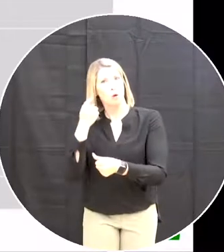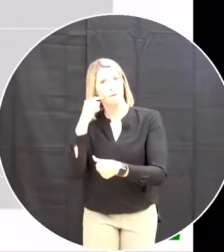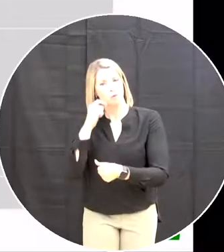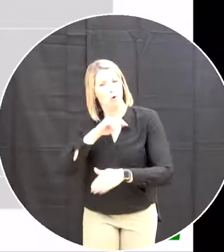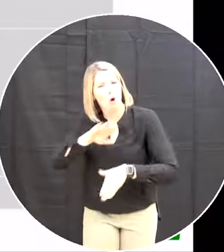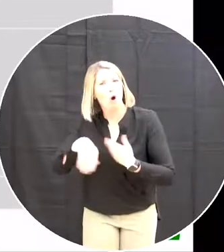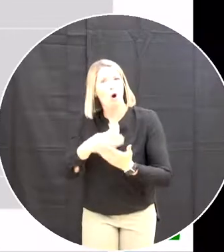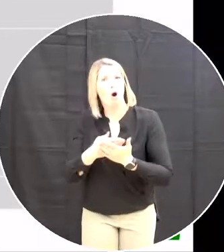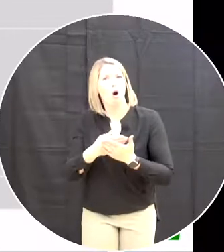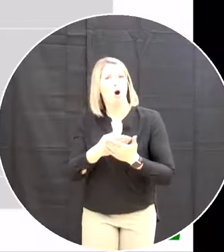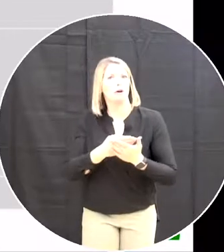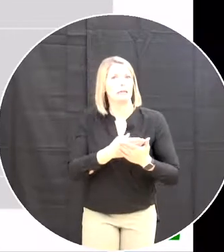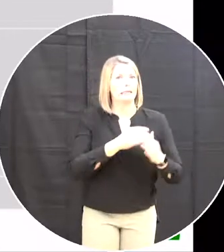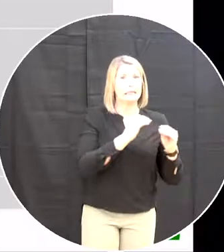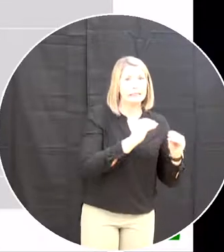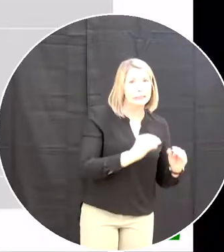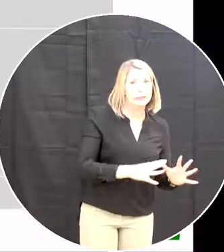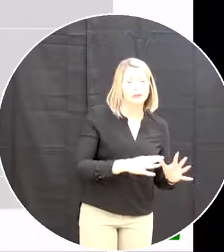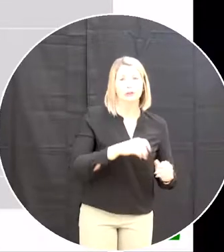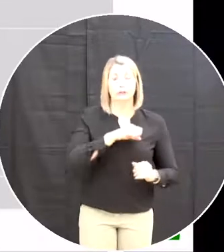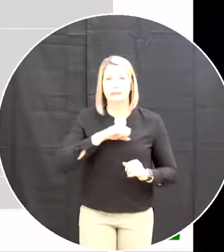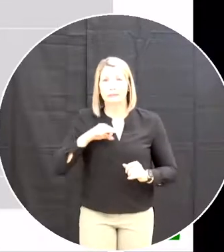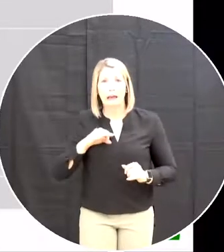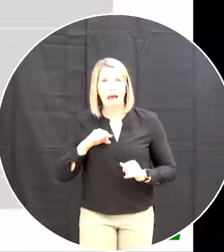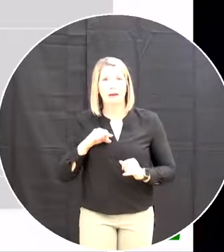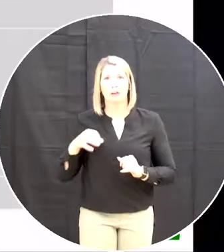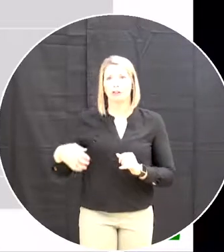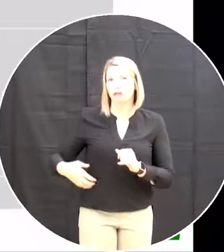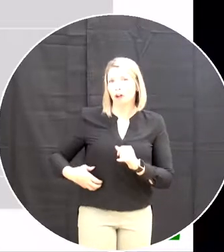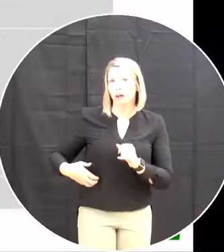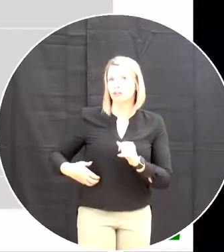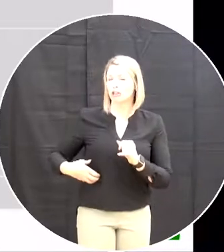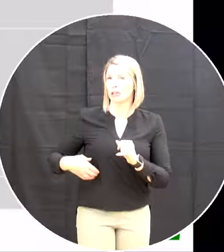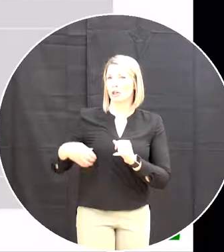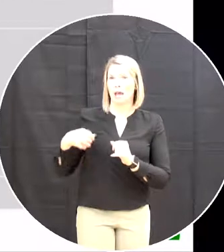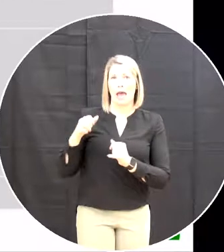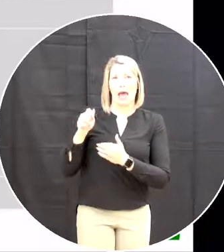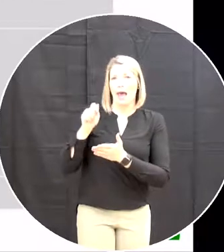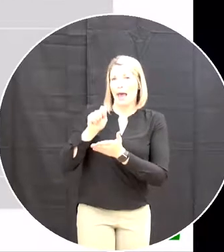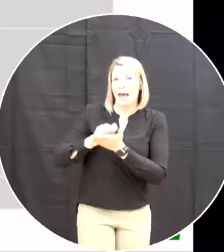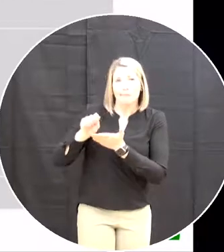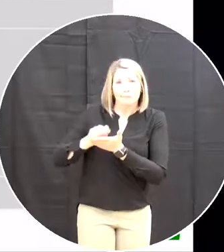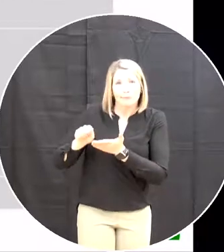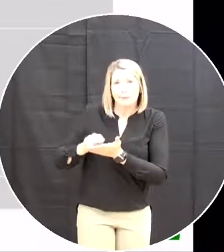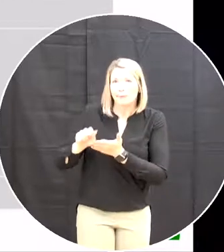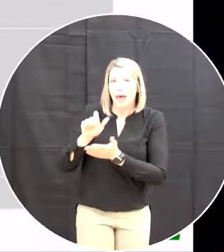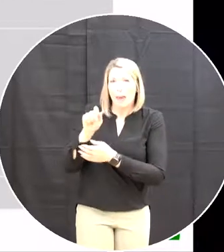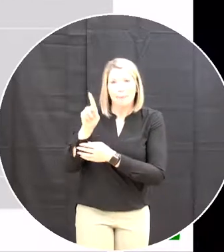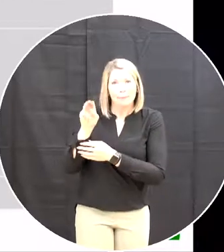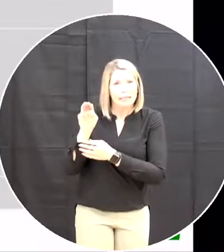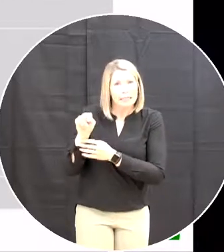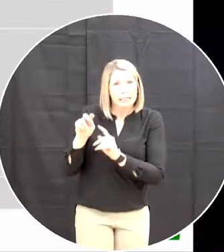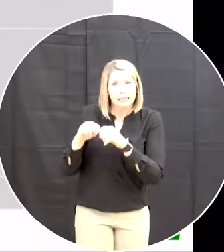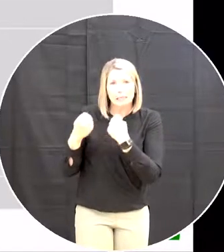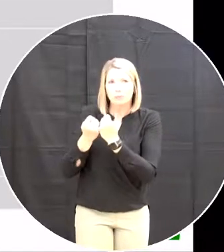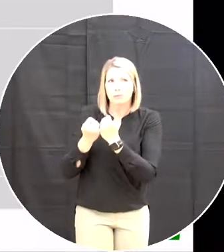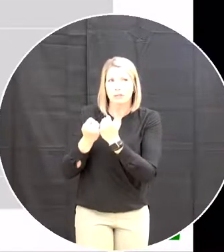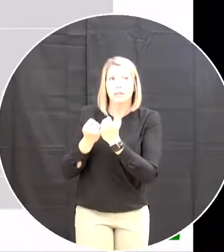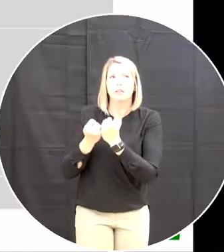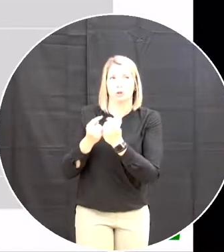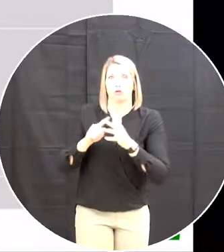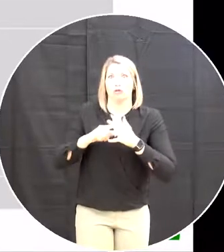The final phase of integration of Kayenta, payroll And human resources has been launched And will be completed over the year